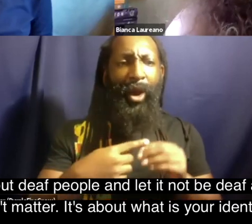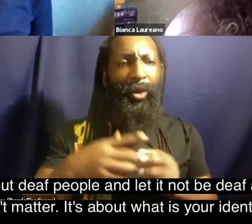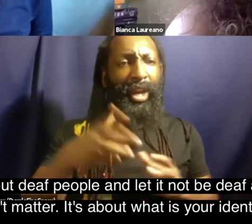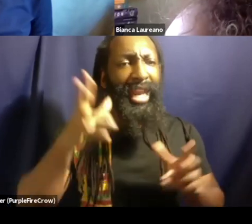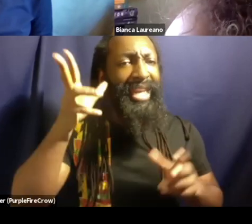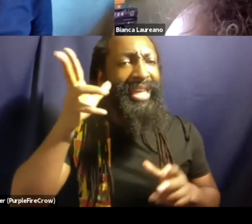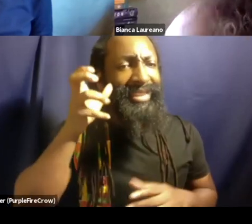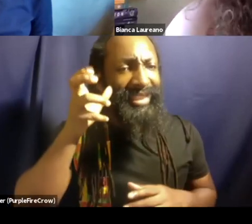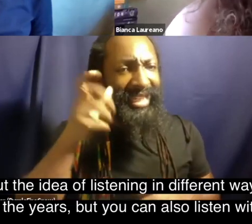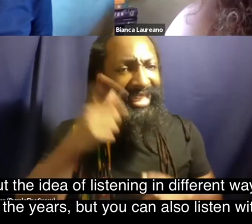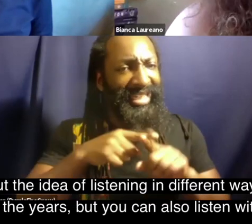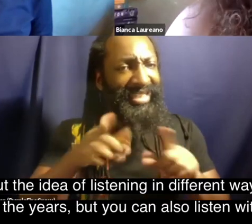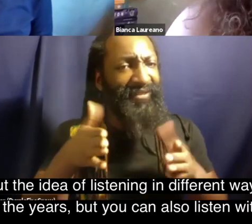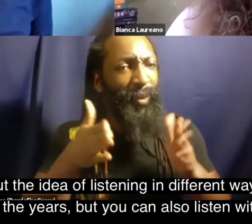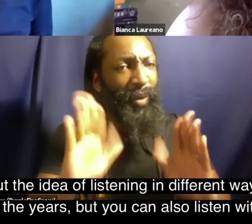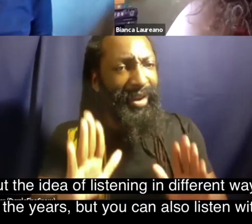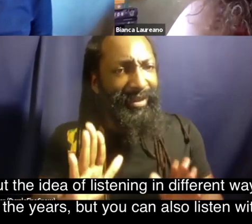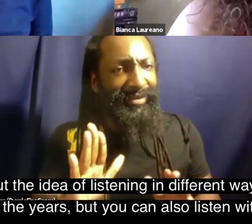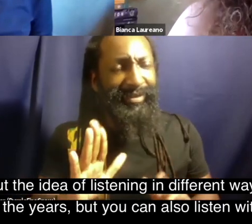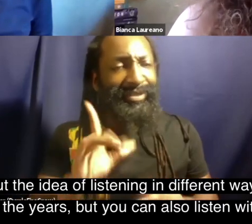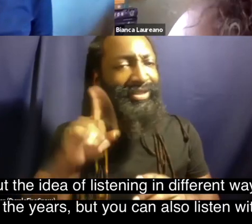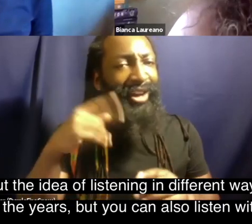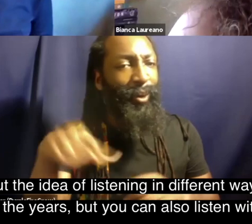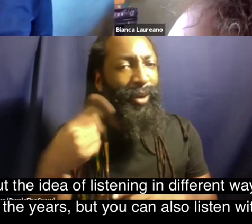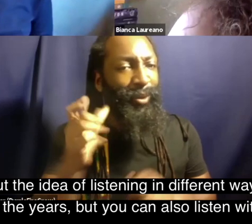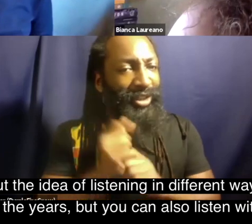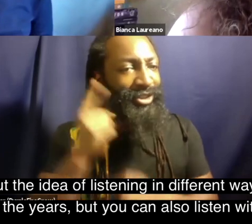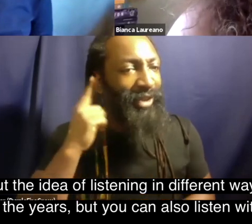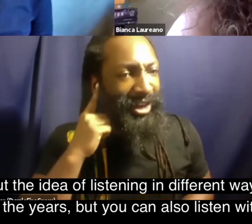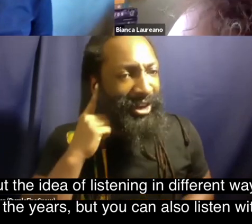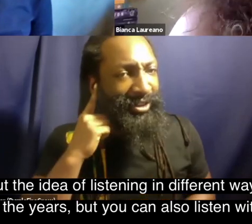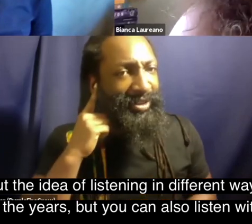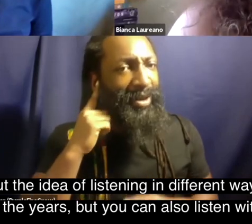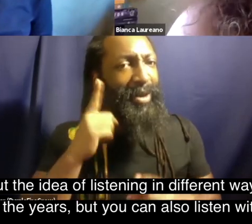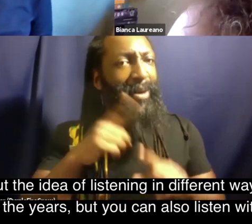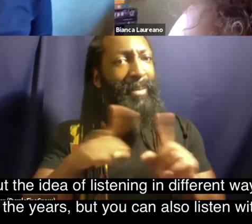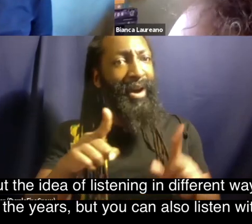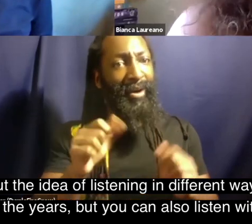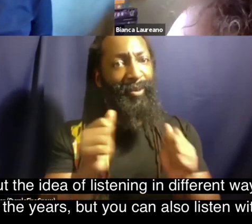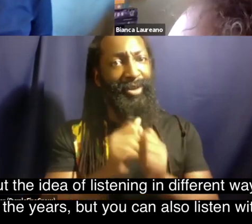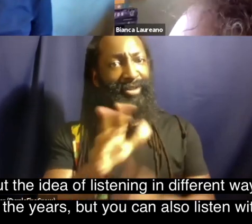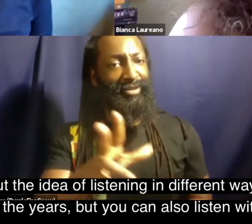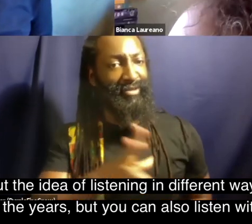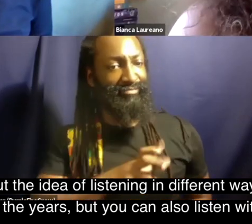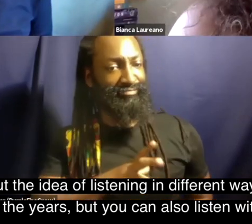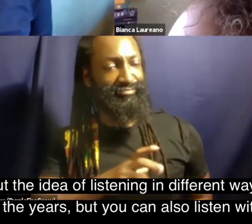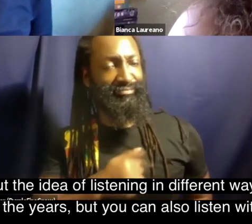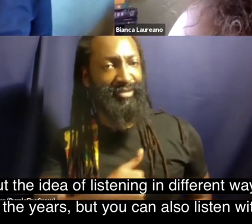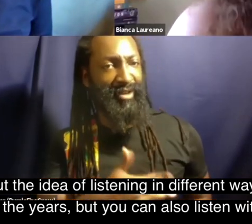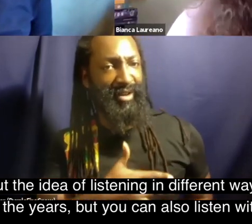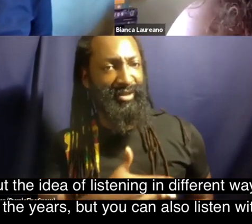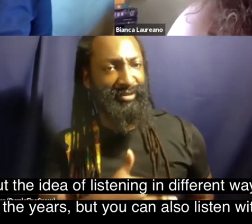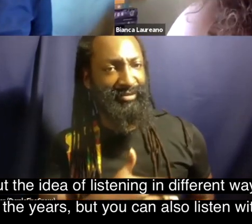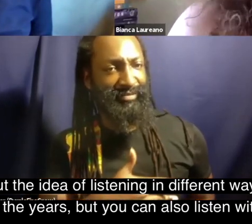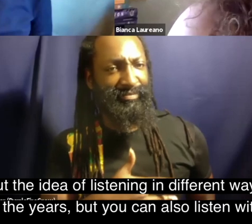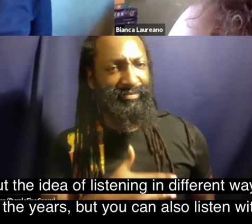your identity and we talk about the idea of listening in different ways there's not only one way to listen through the ears but you